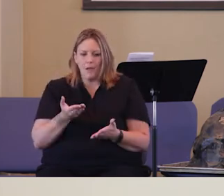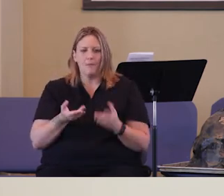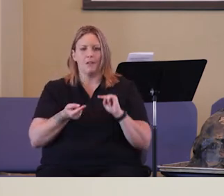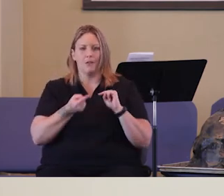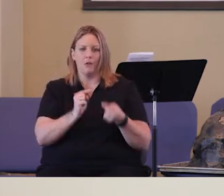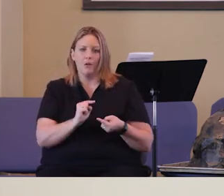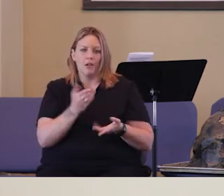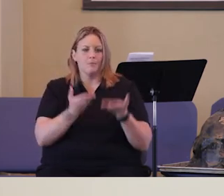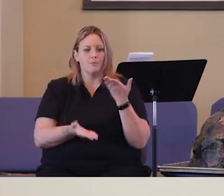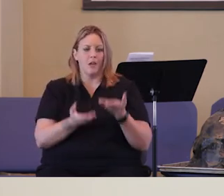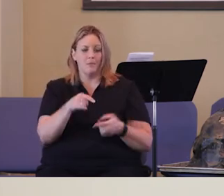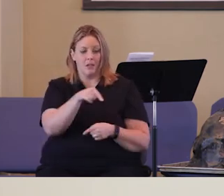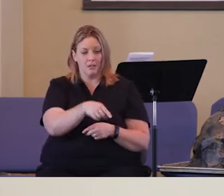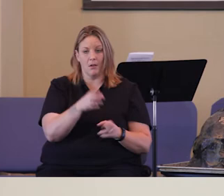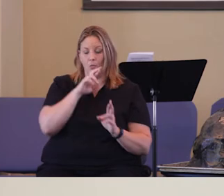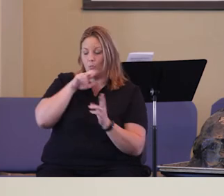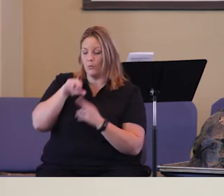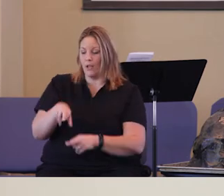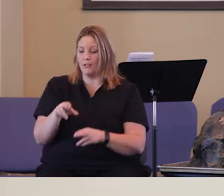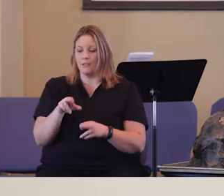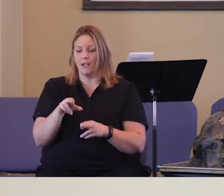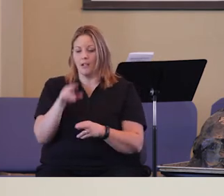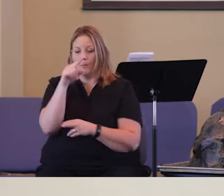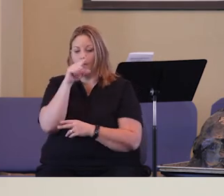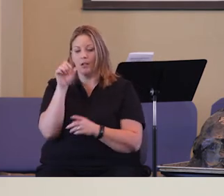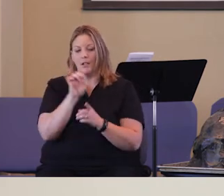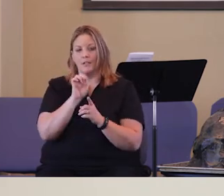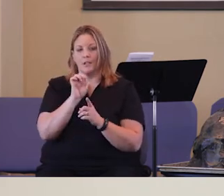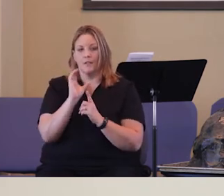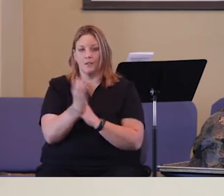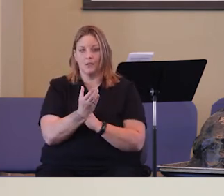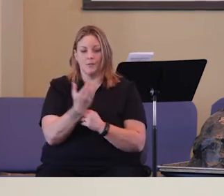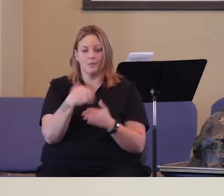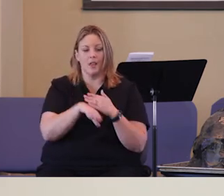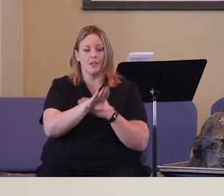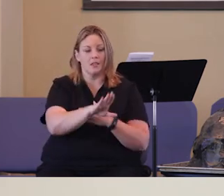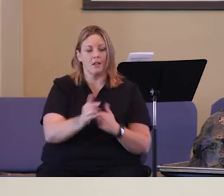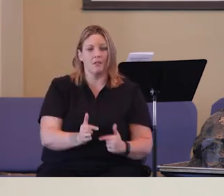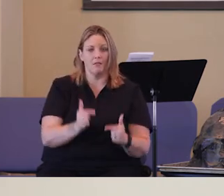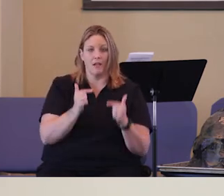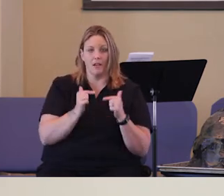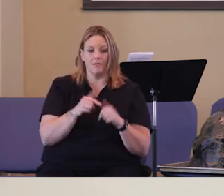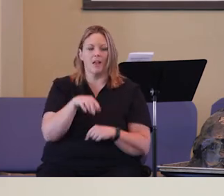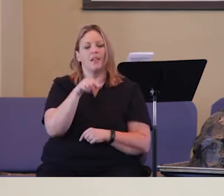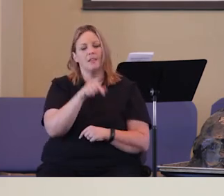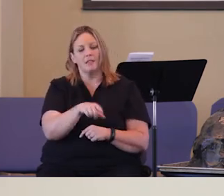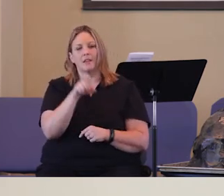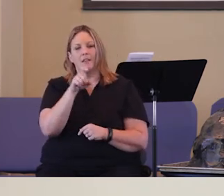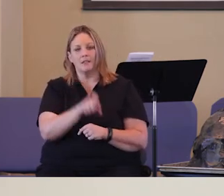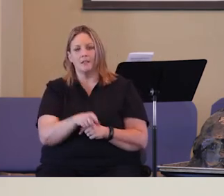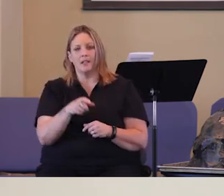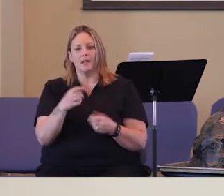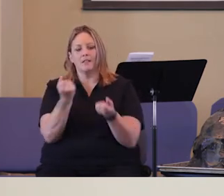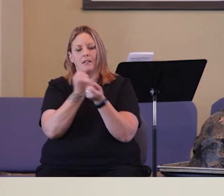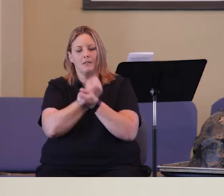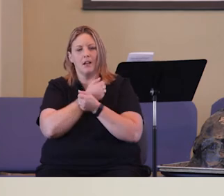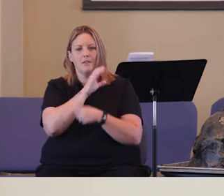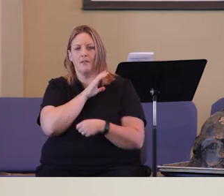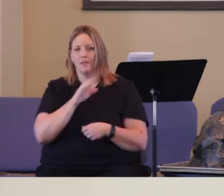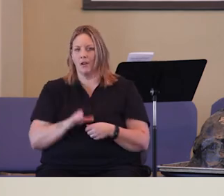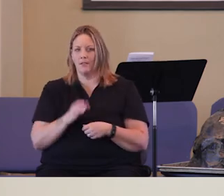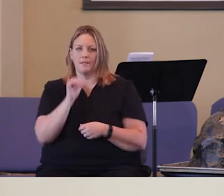We don't know they could be hurting, they could be reacting because of circumstances in their lives, and they need the love of Christ,